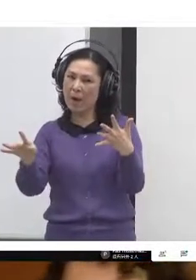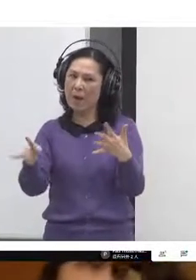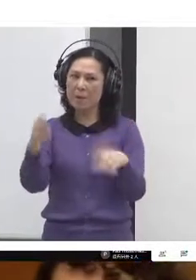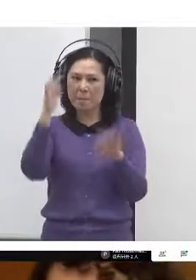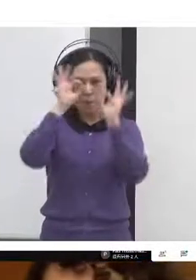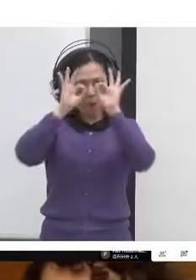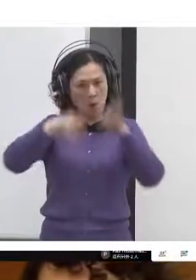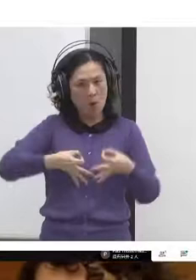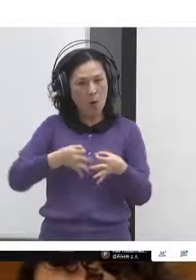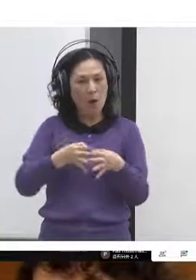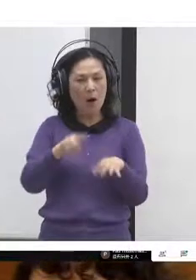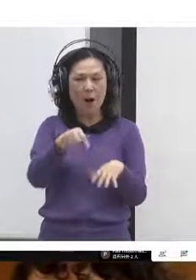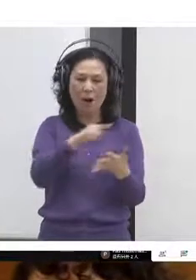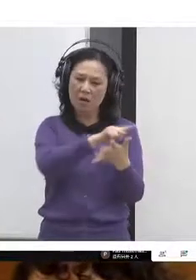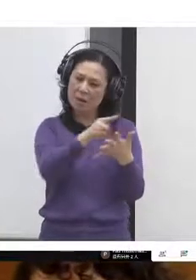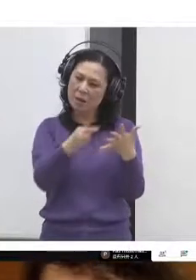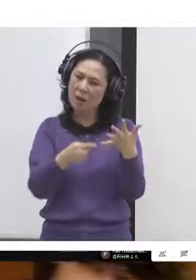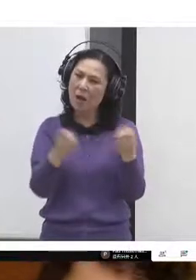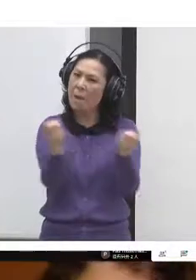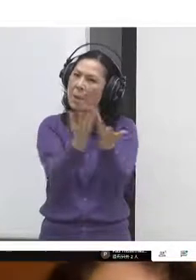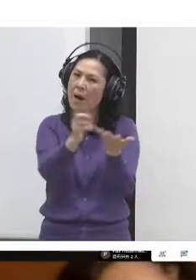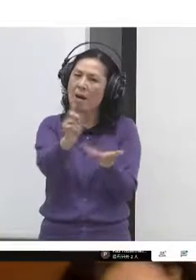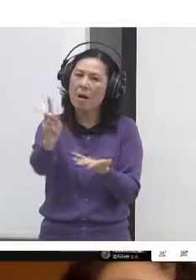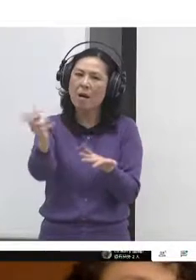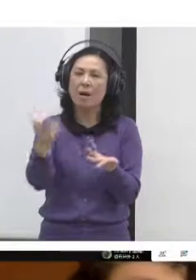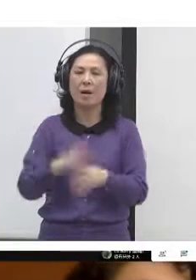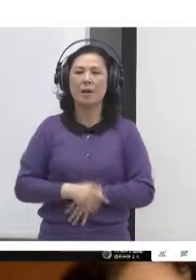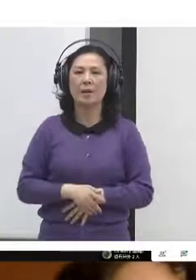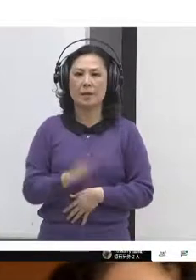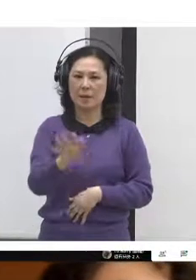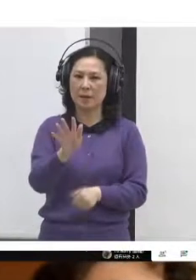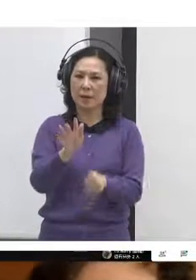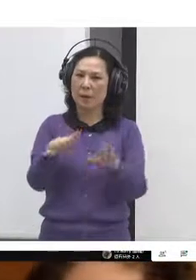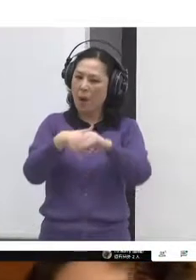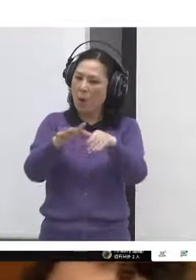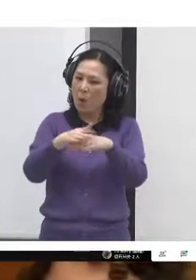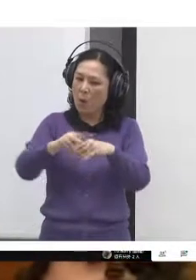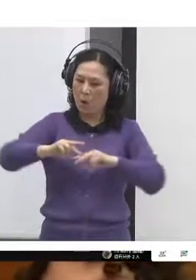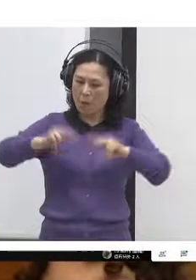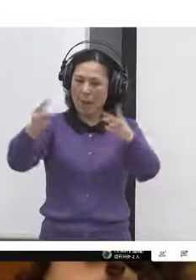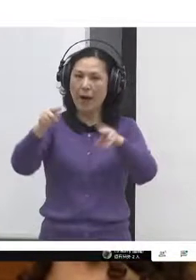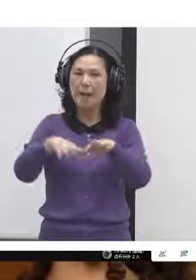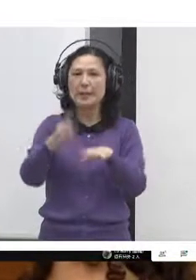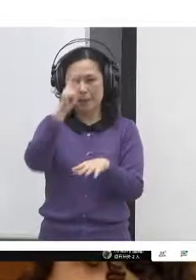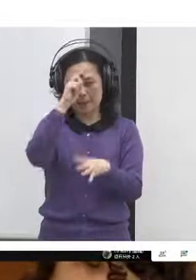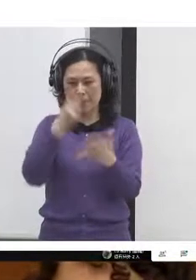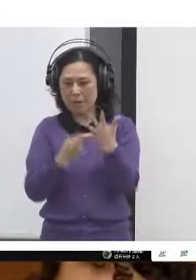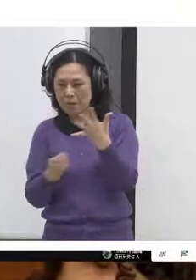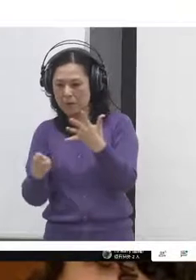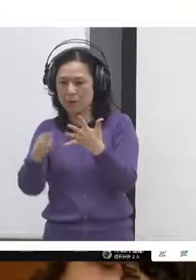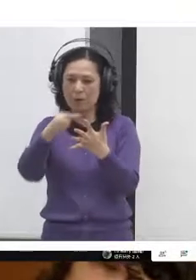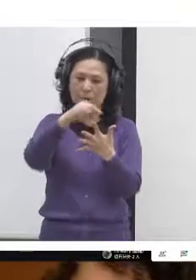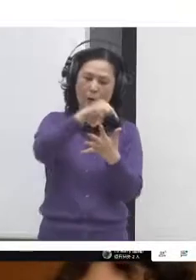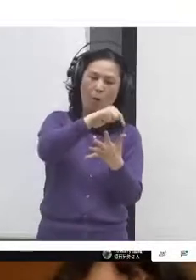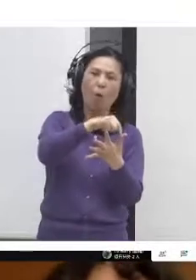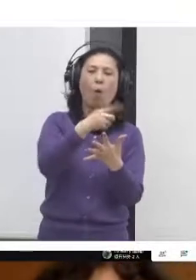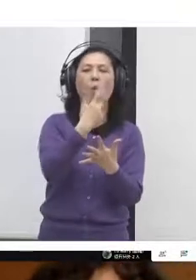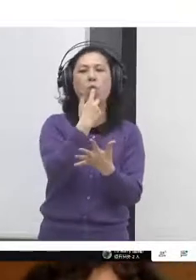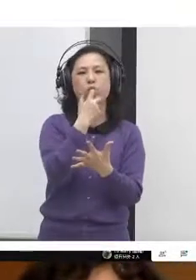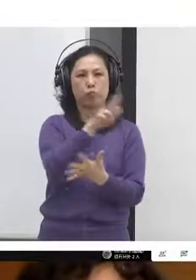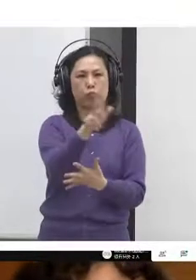hopefully to get everyone back in the green zone. This is part of a larger body of work with a crisis convening group